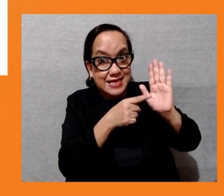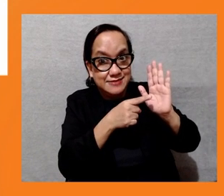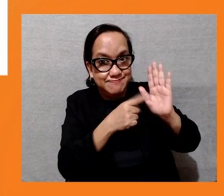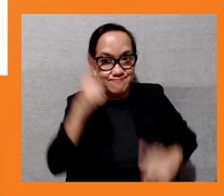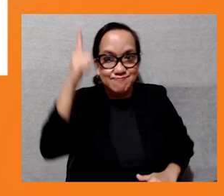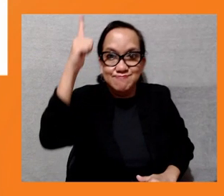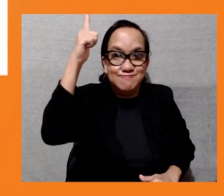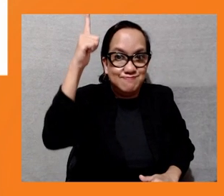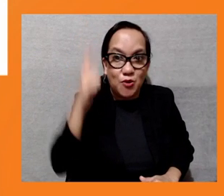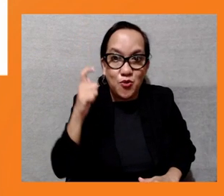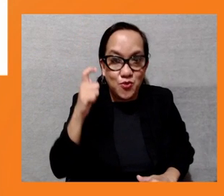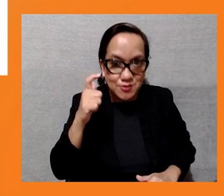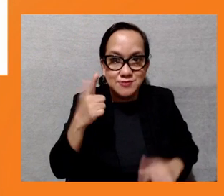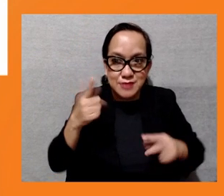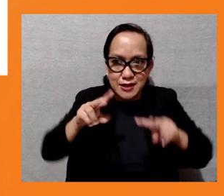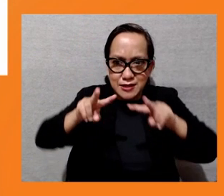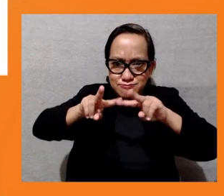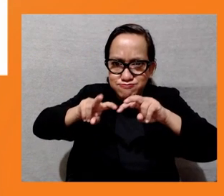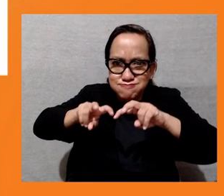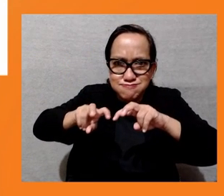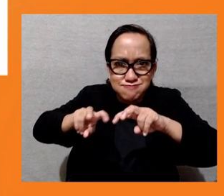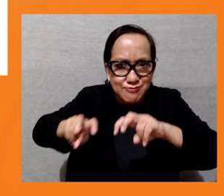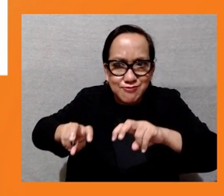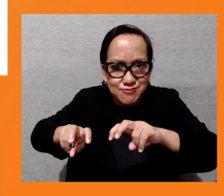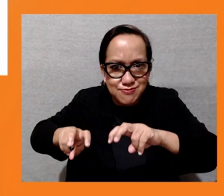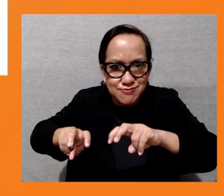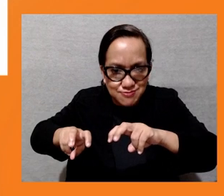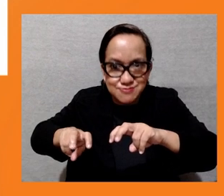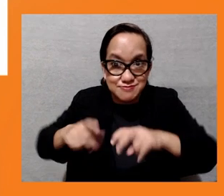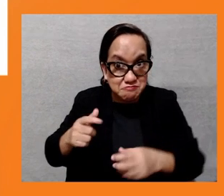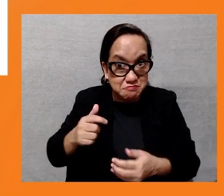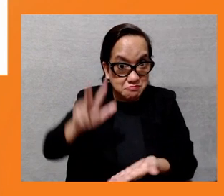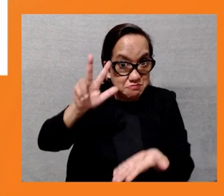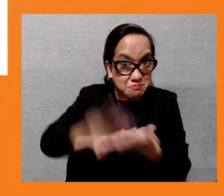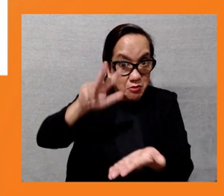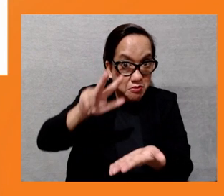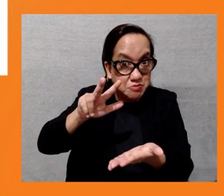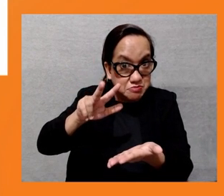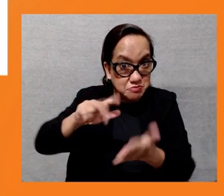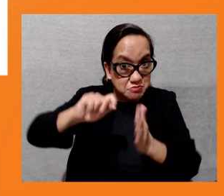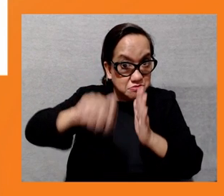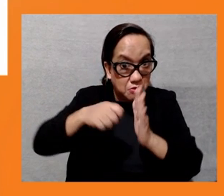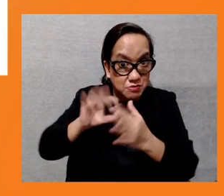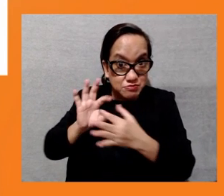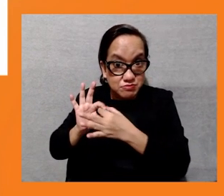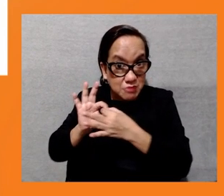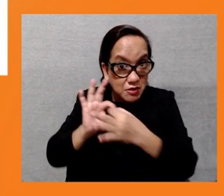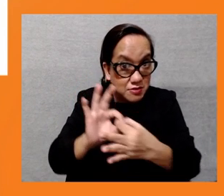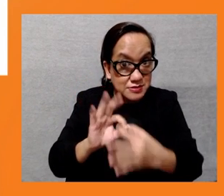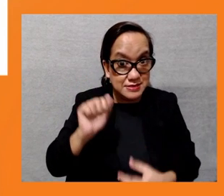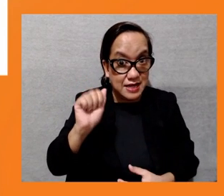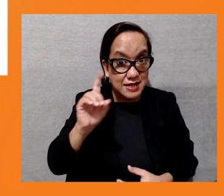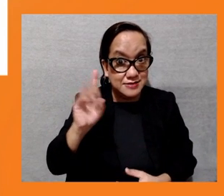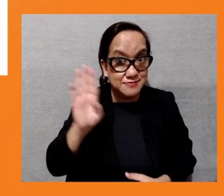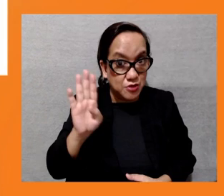the approved the project. But when it comes to the ADB policy, so they prepared the environmental impact assessment. And we